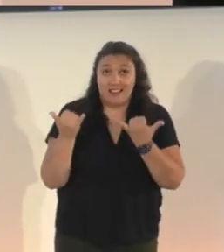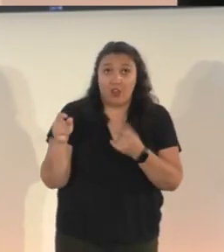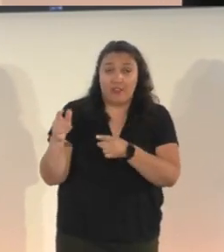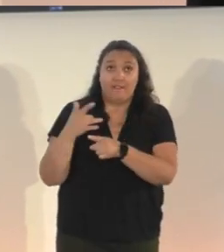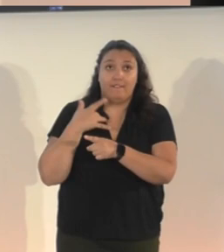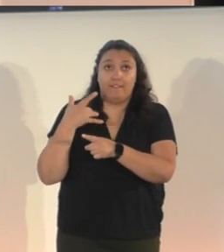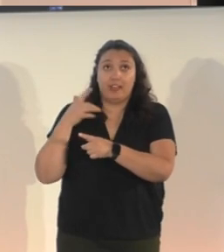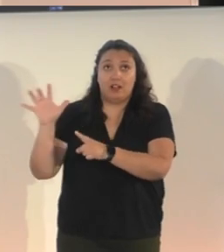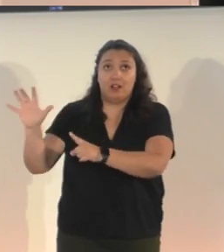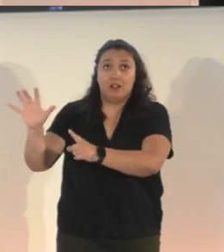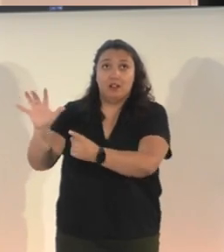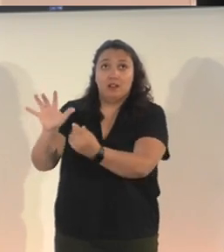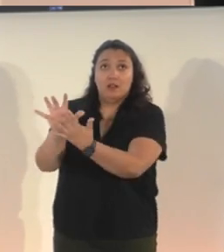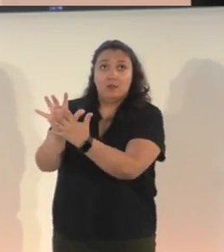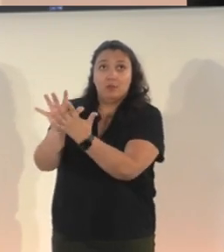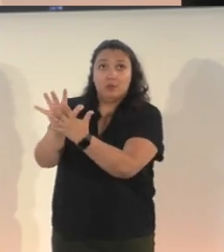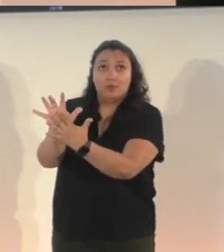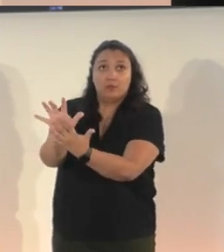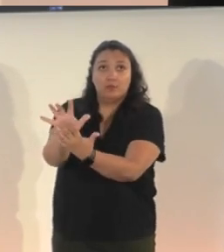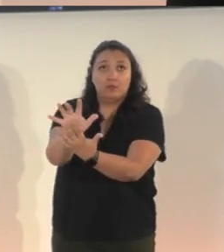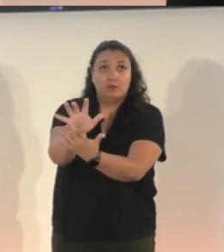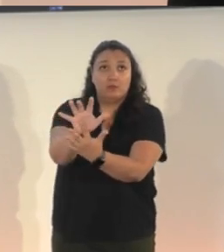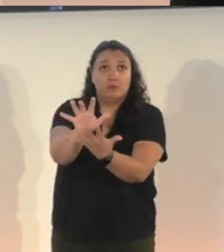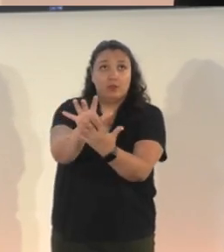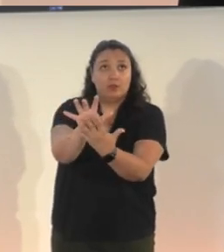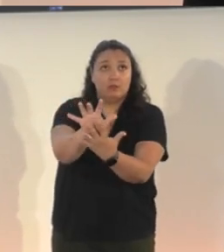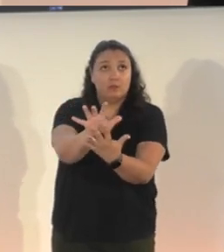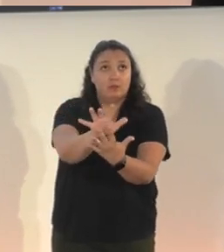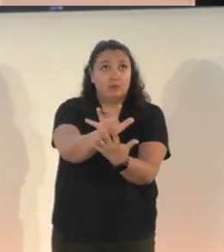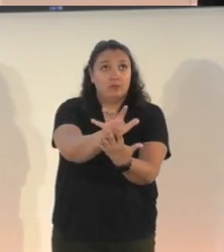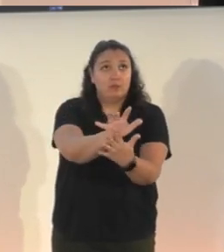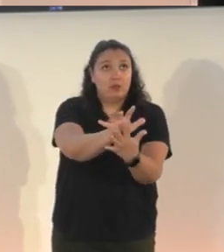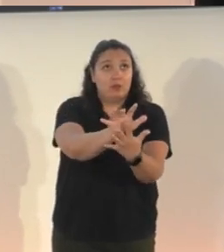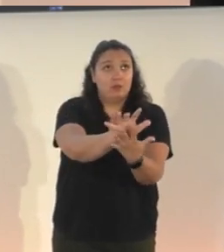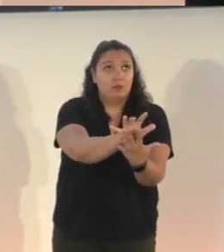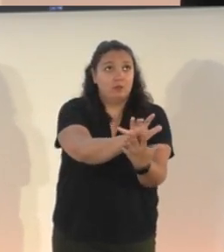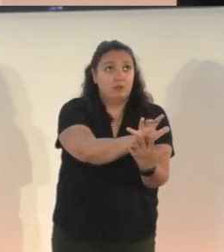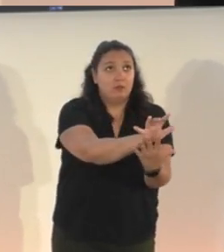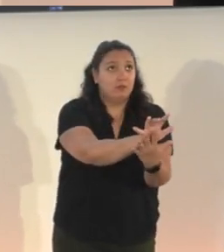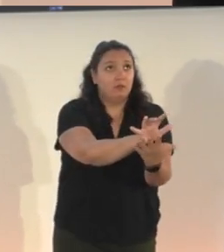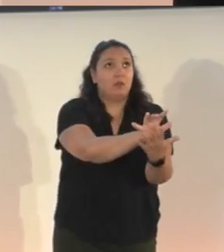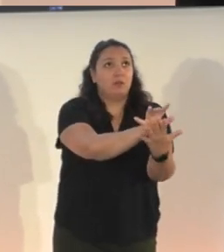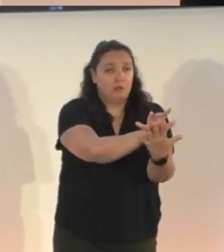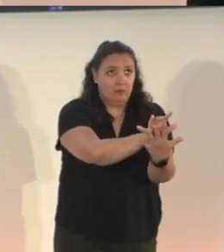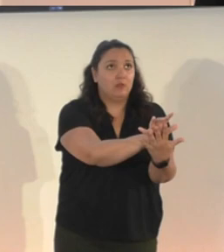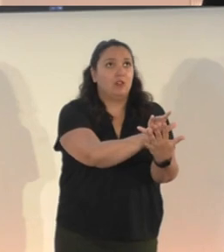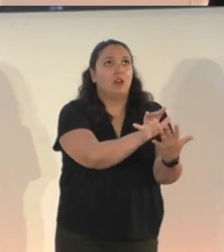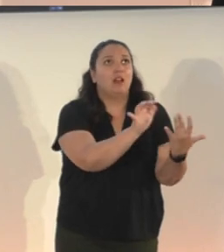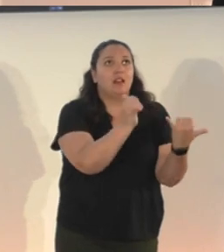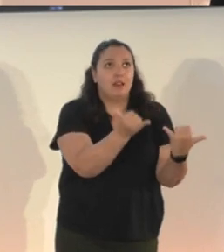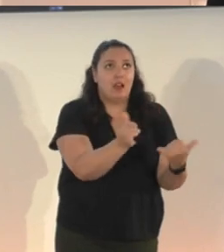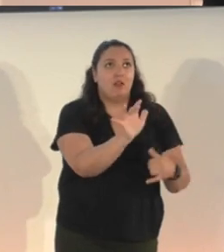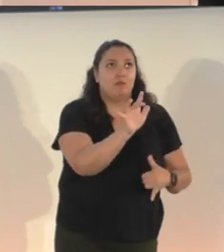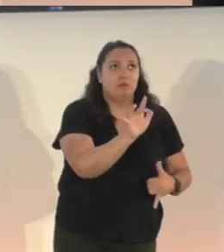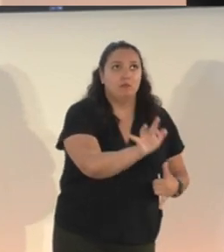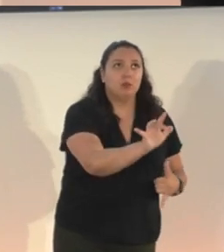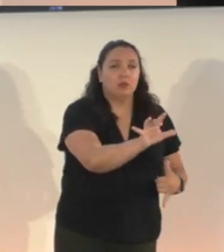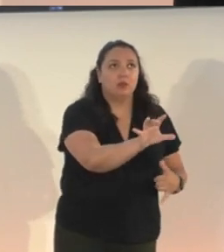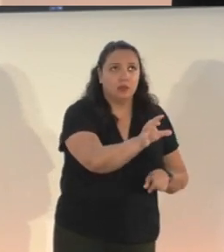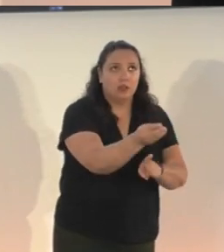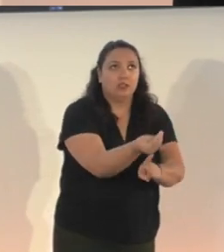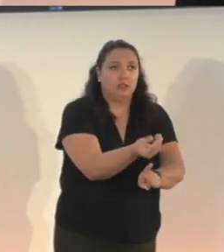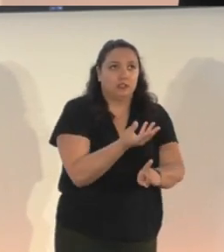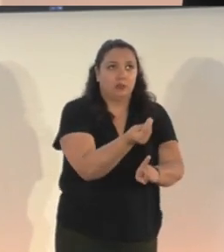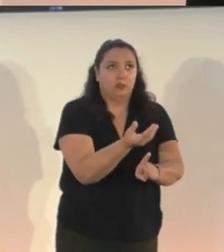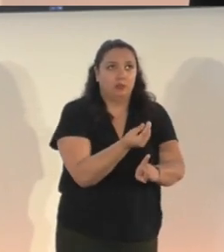when that happens via a slight haptic, we allow them to tap the button and they can get